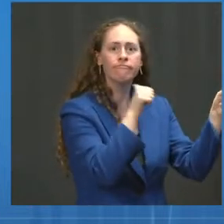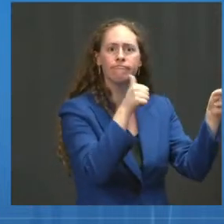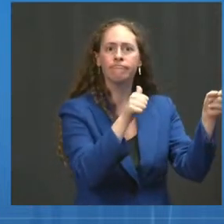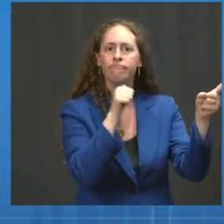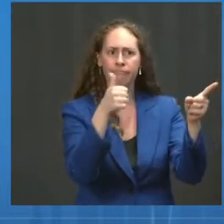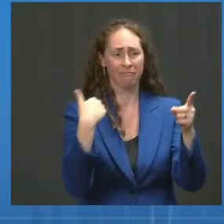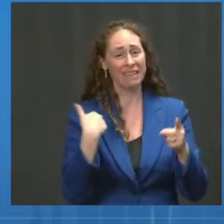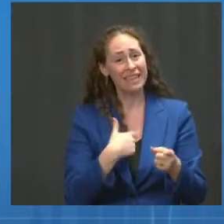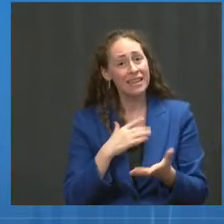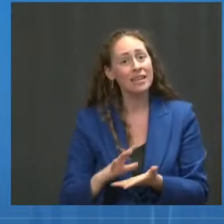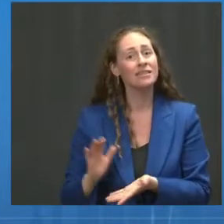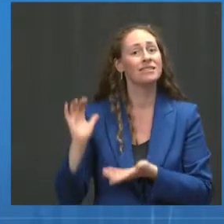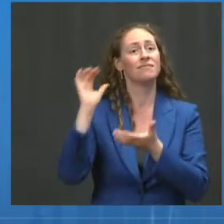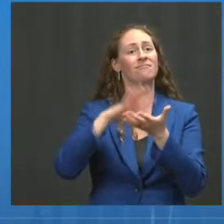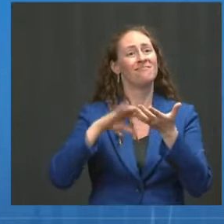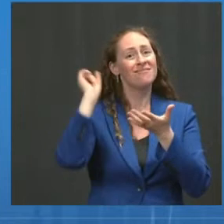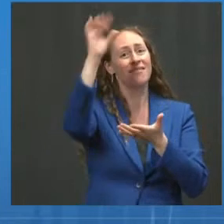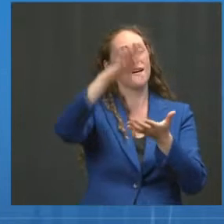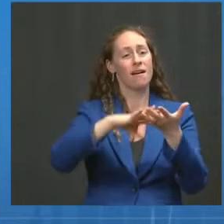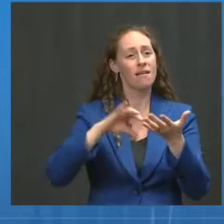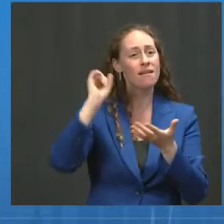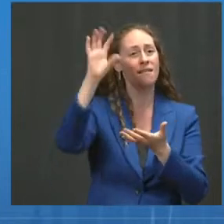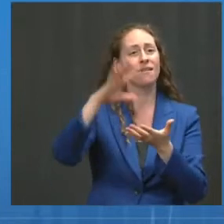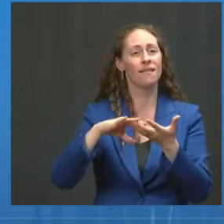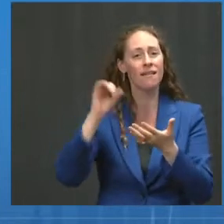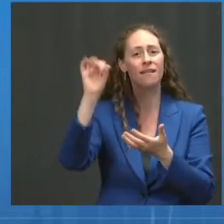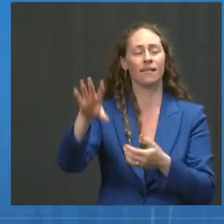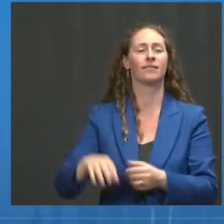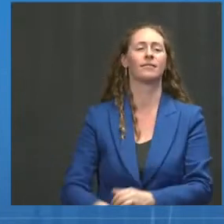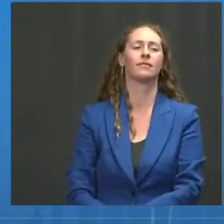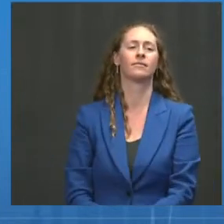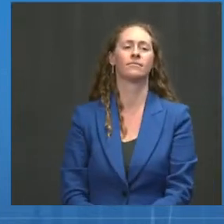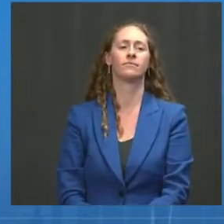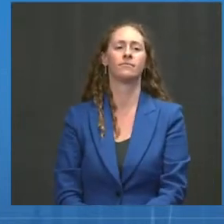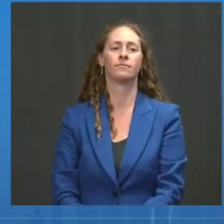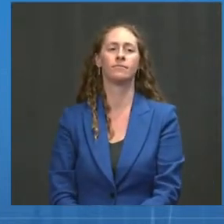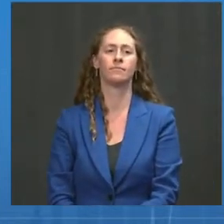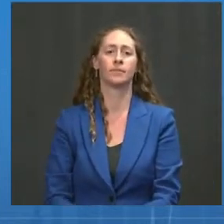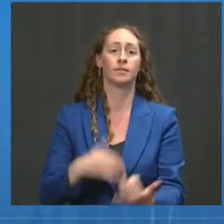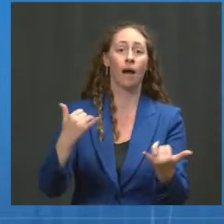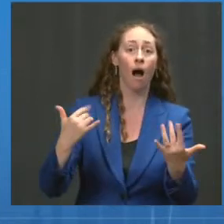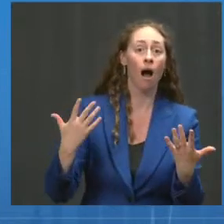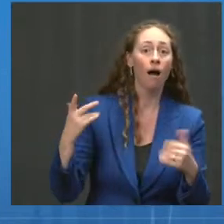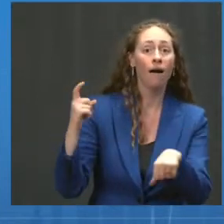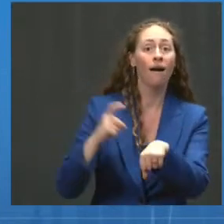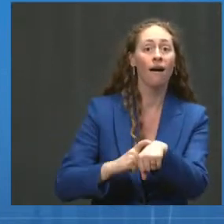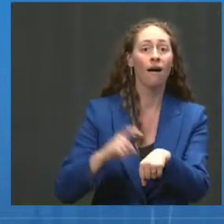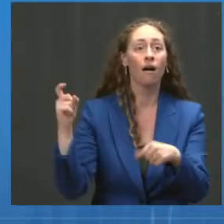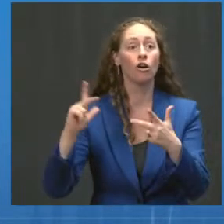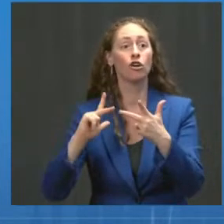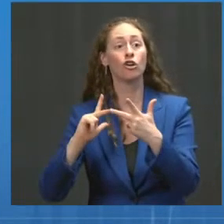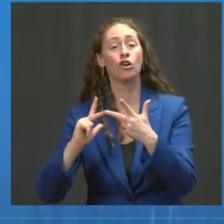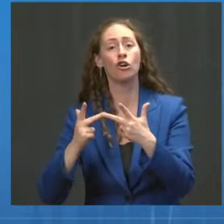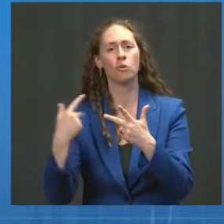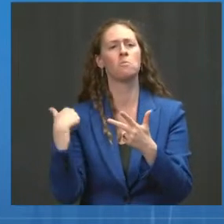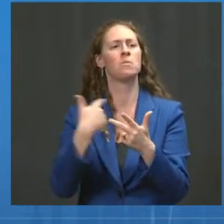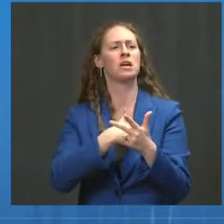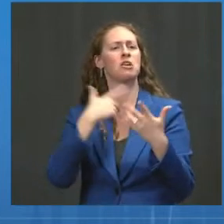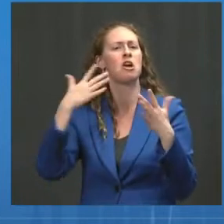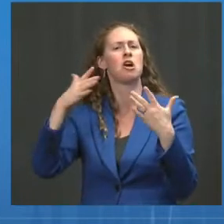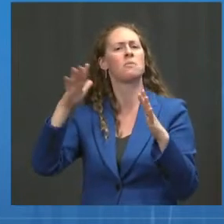talk about booster shots, we expect to give about 100 million boosters in the United States